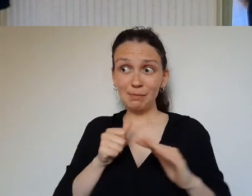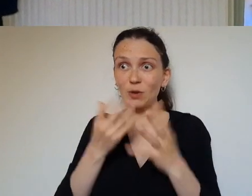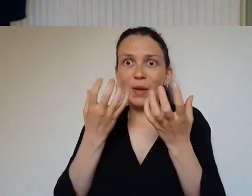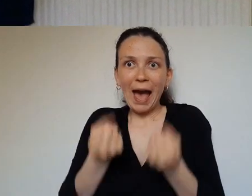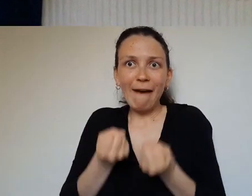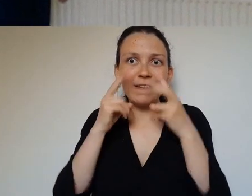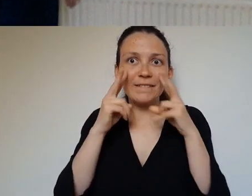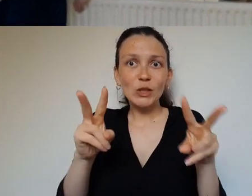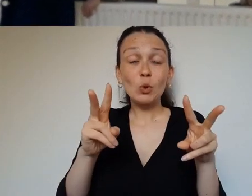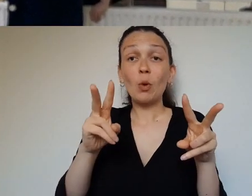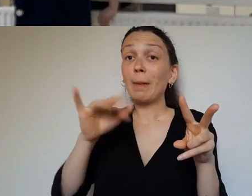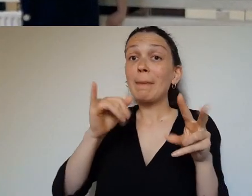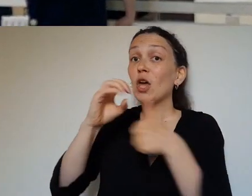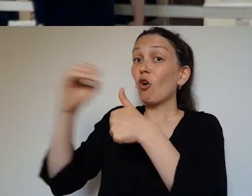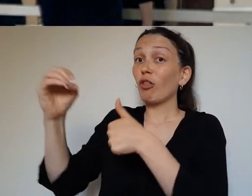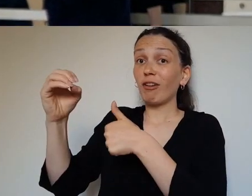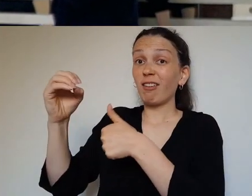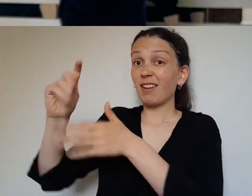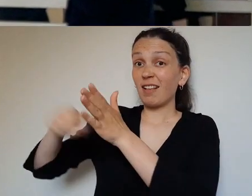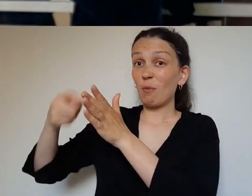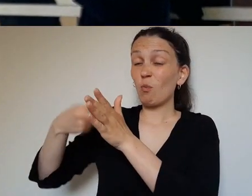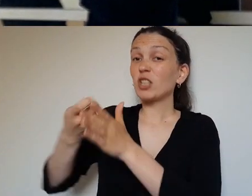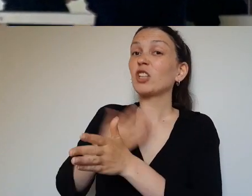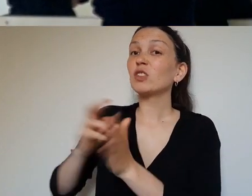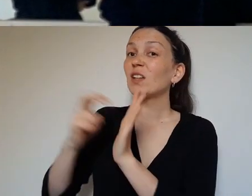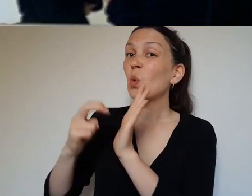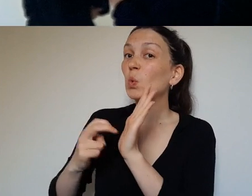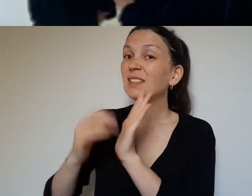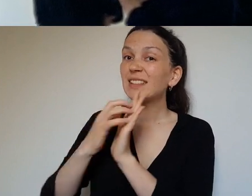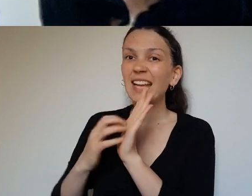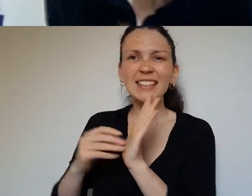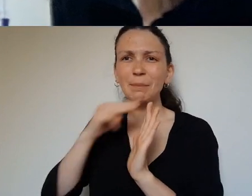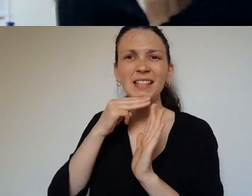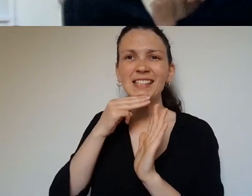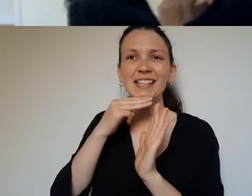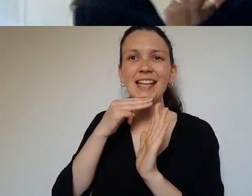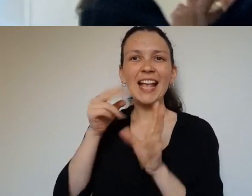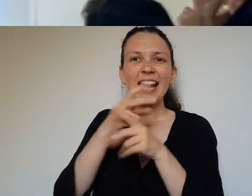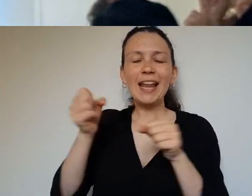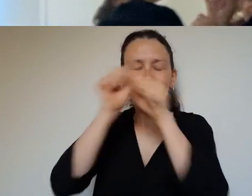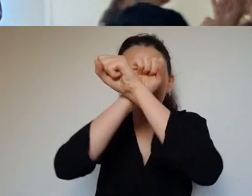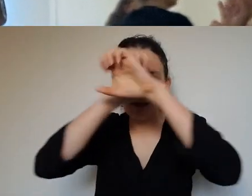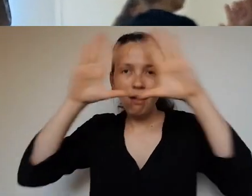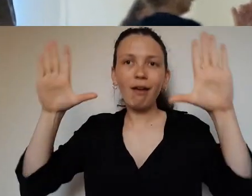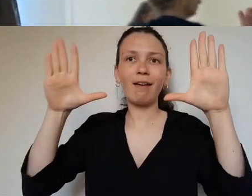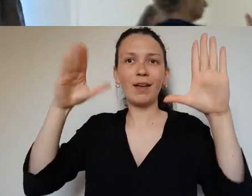project remain among the academic pages of a journal, described and never seen by those who merely read about it.